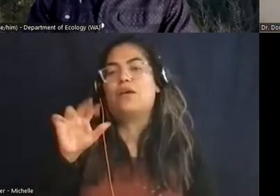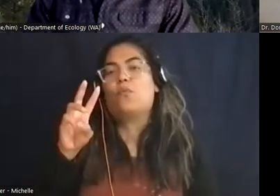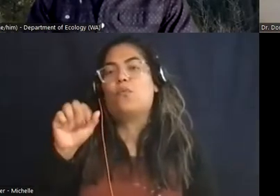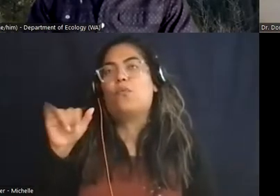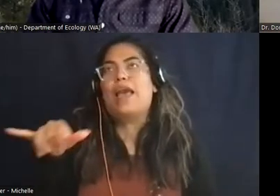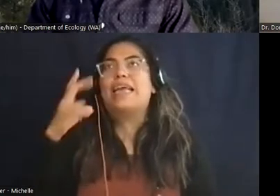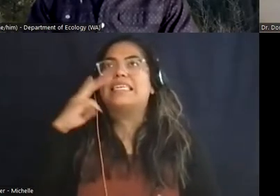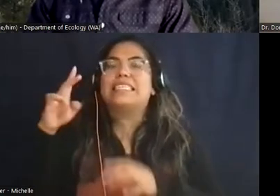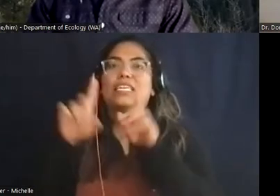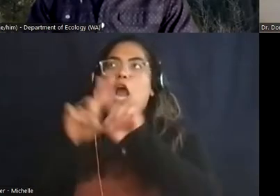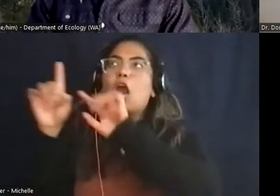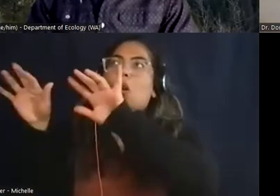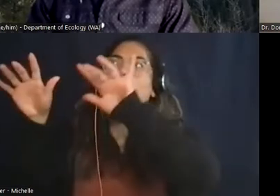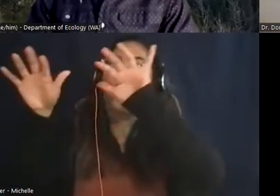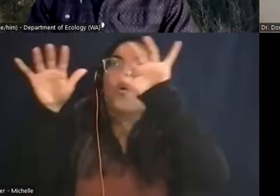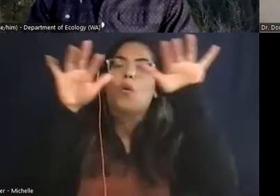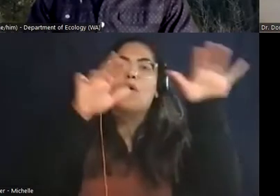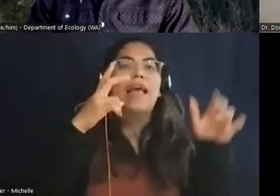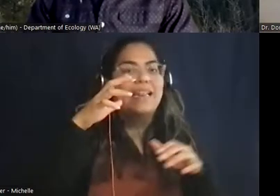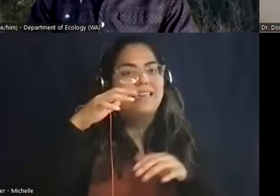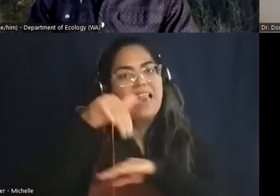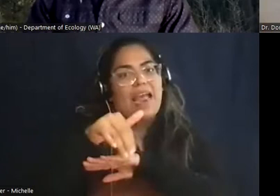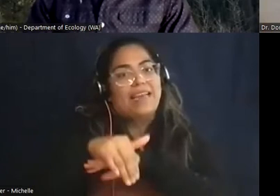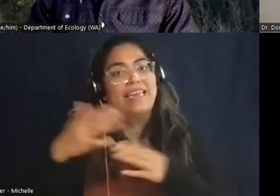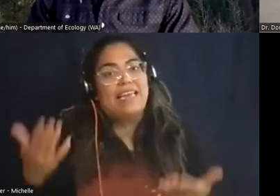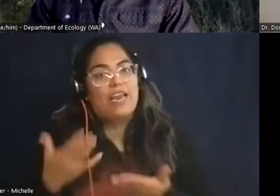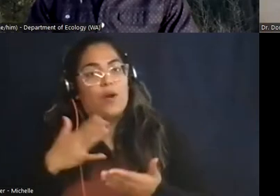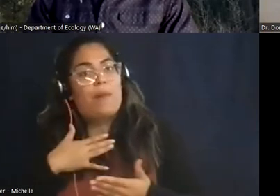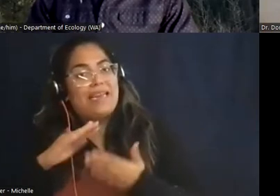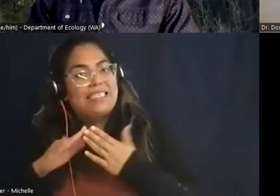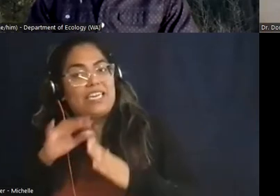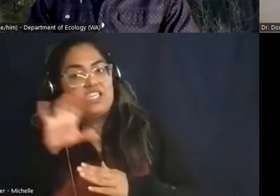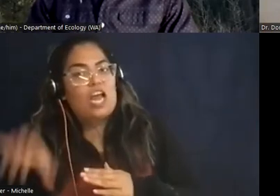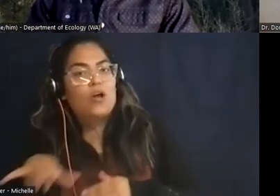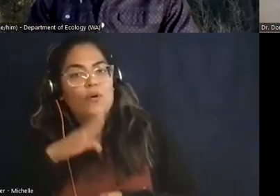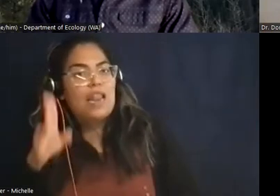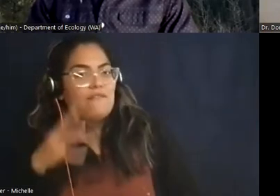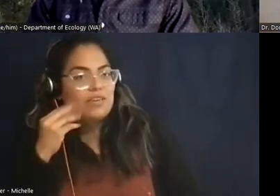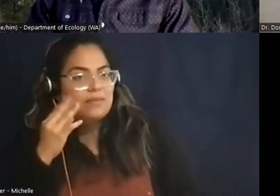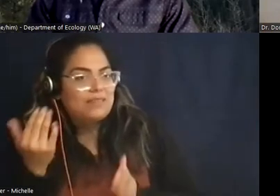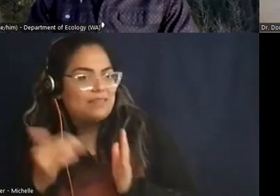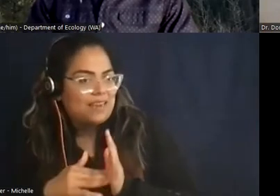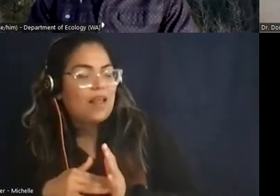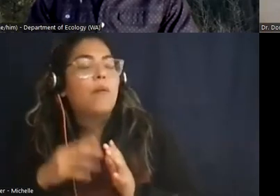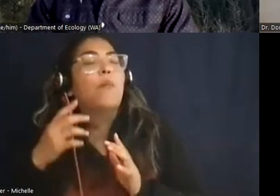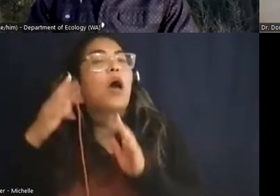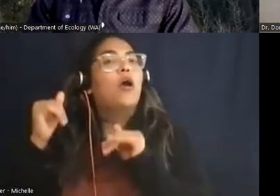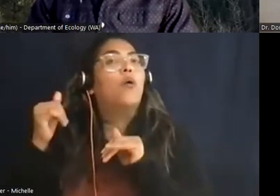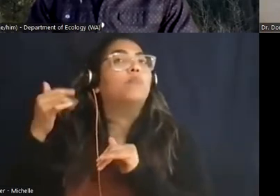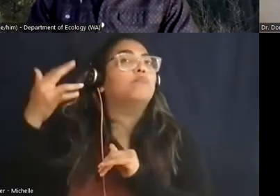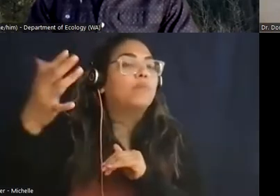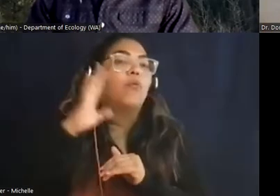something that i can't experience back here back in my city of chicago but i hope one day to come back to it